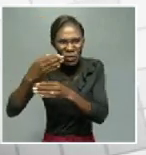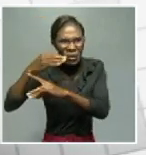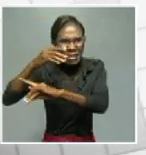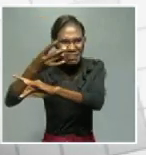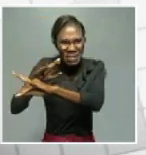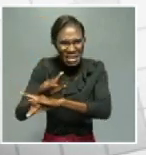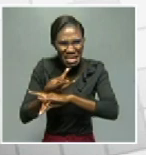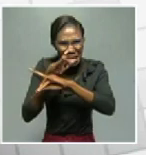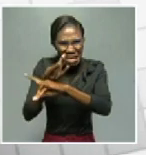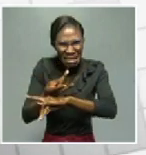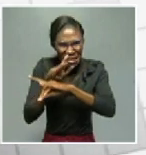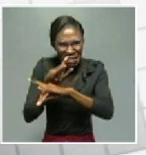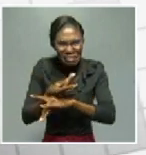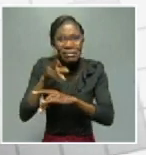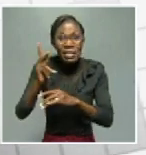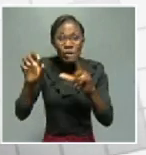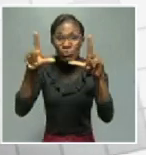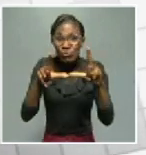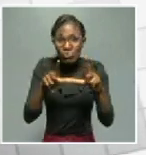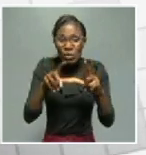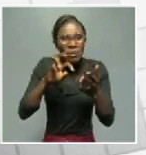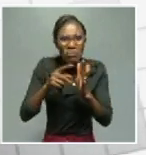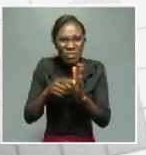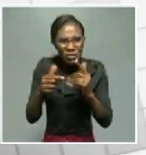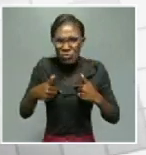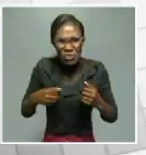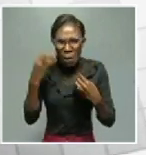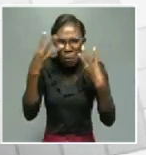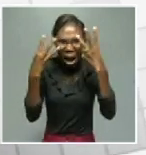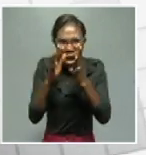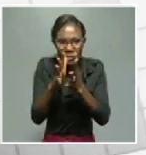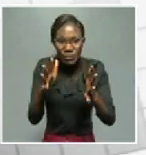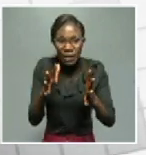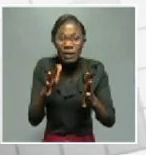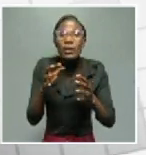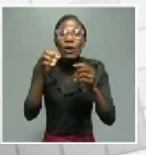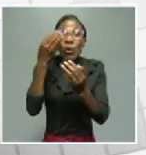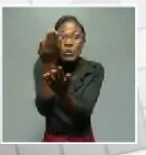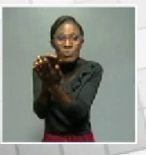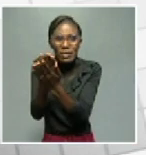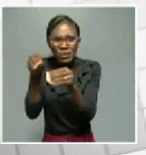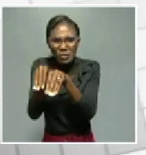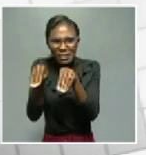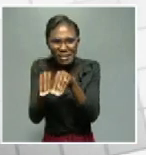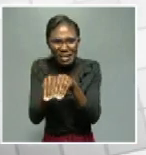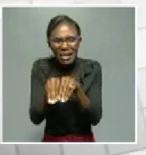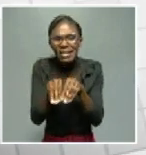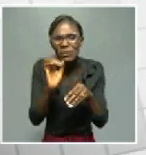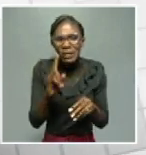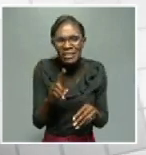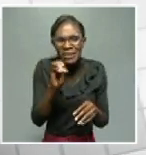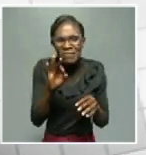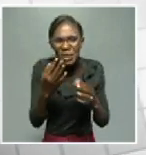is actually a course of concern to us as regional leadership. And one of the proposals that we have on the table is that when the resources